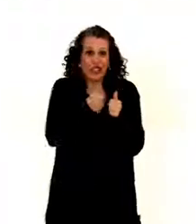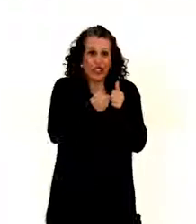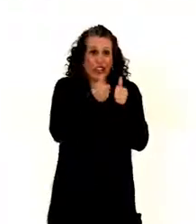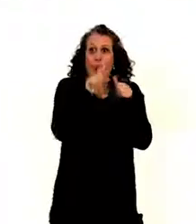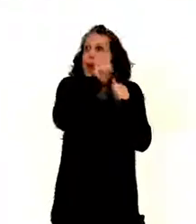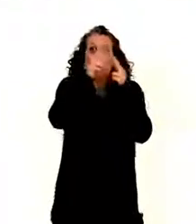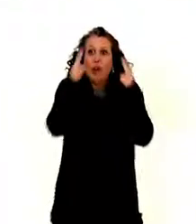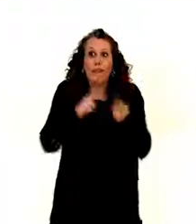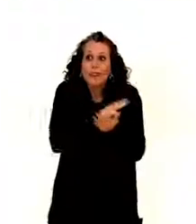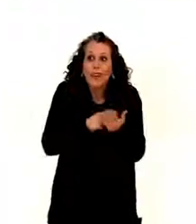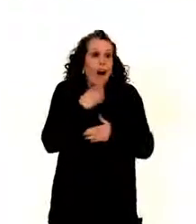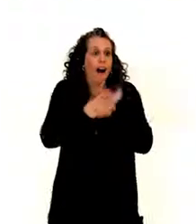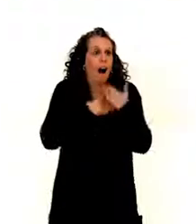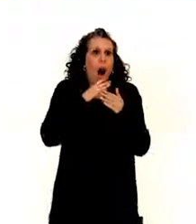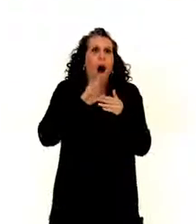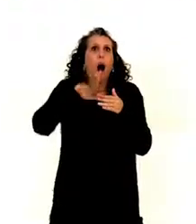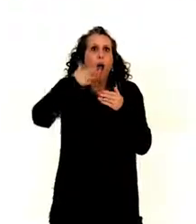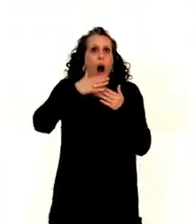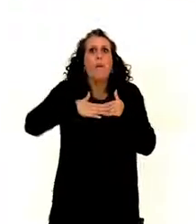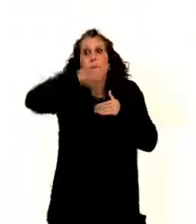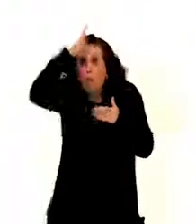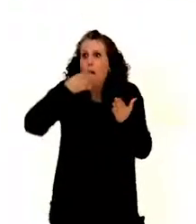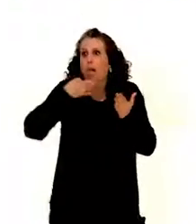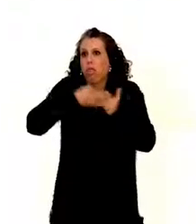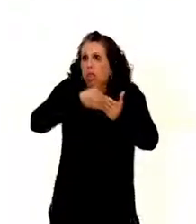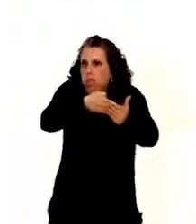and more differences and segregations. Next slide, please.